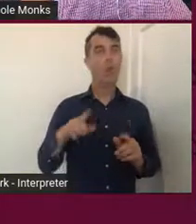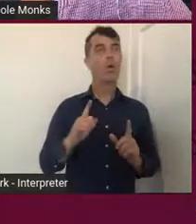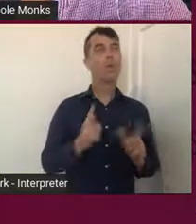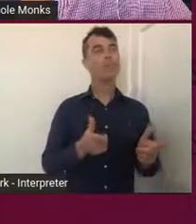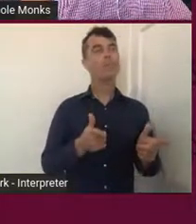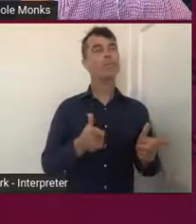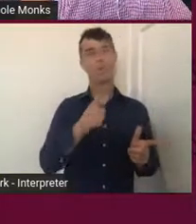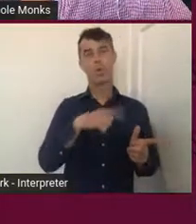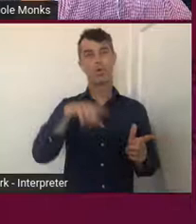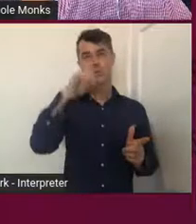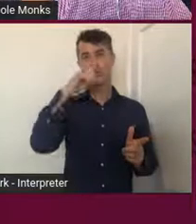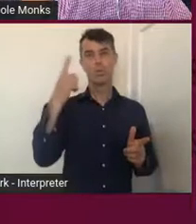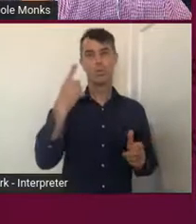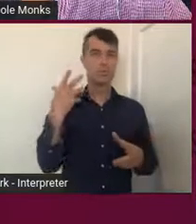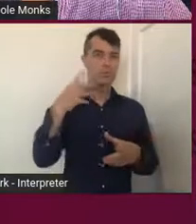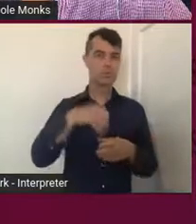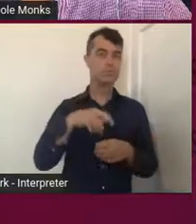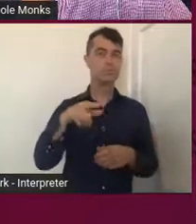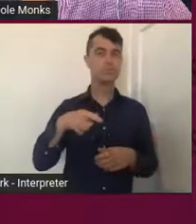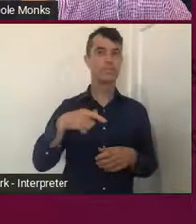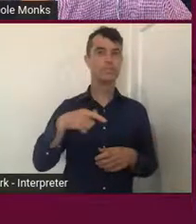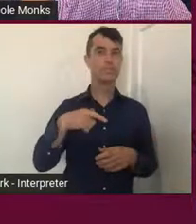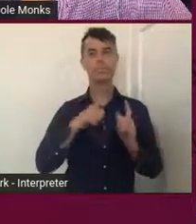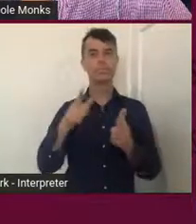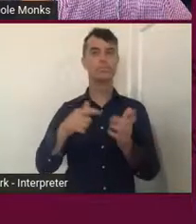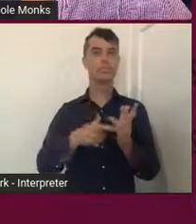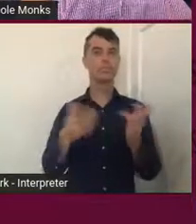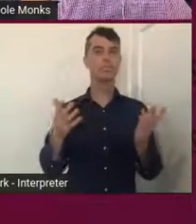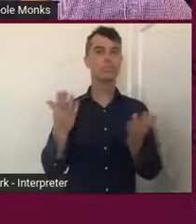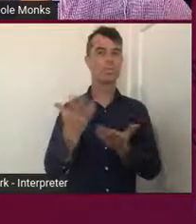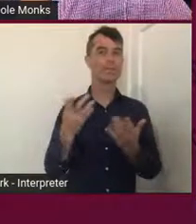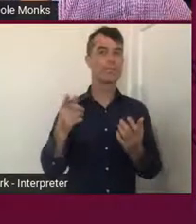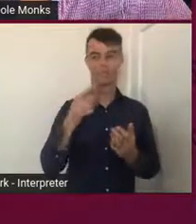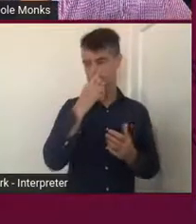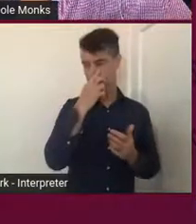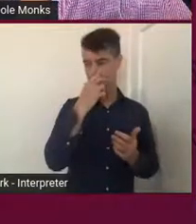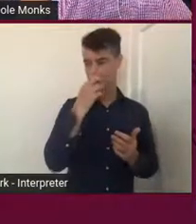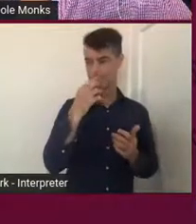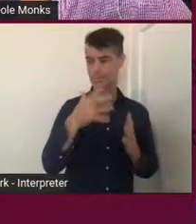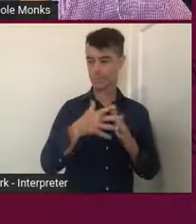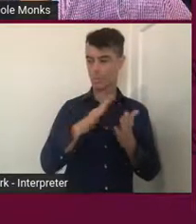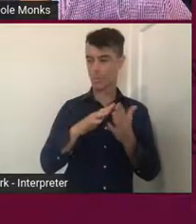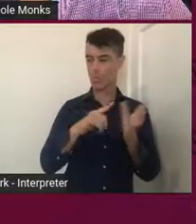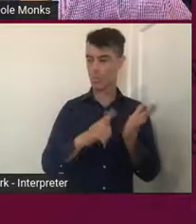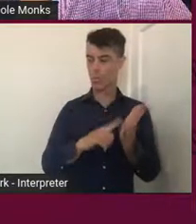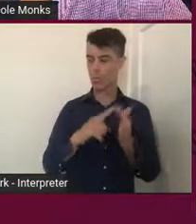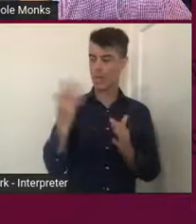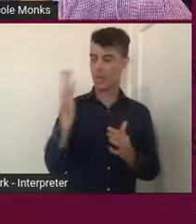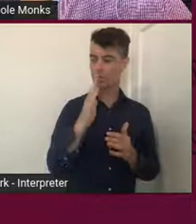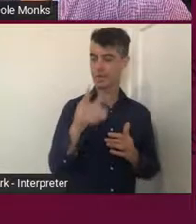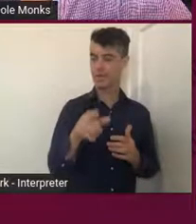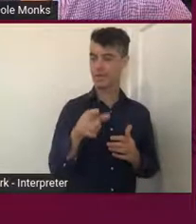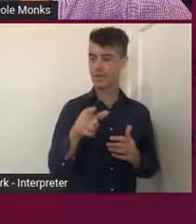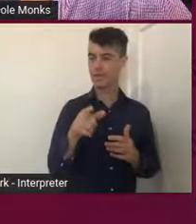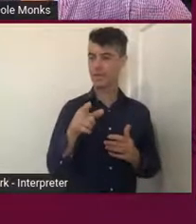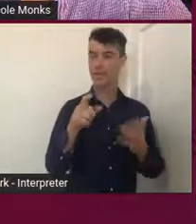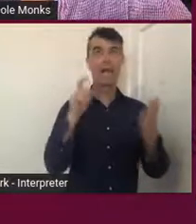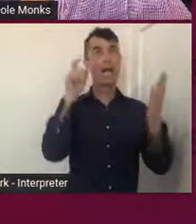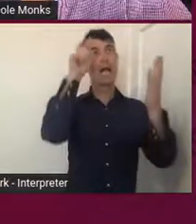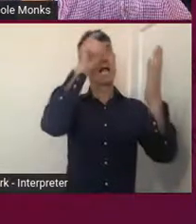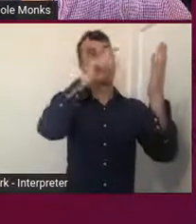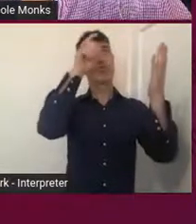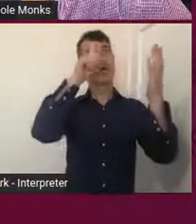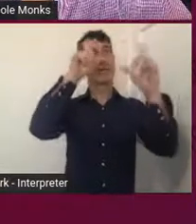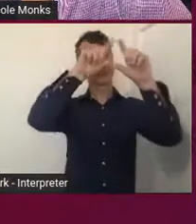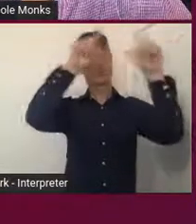all the people that were involved in it, we all went up to where the actual whale shark engraving is on the